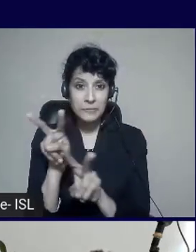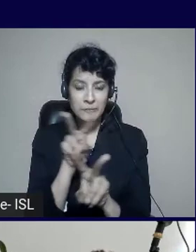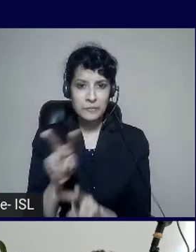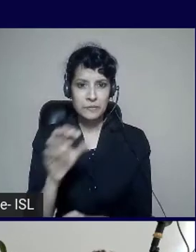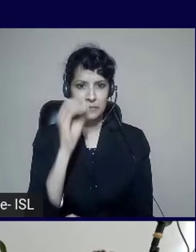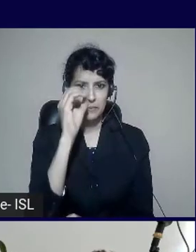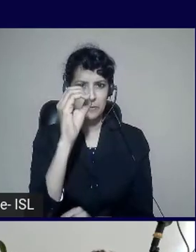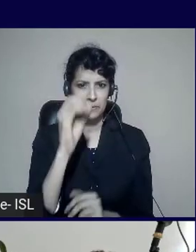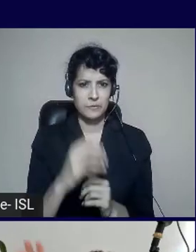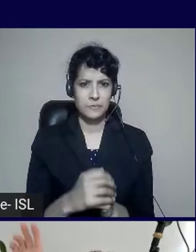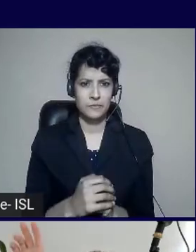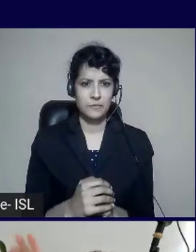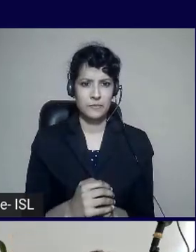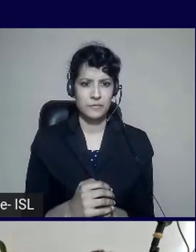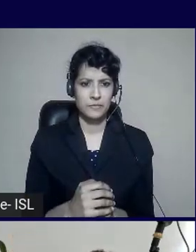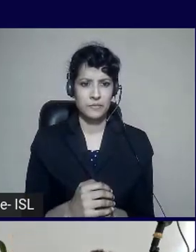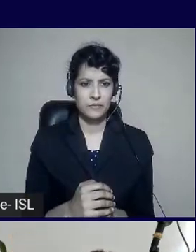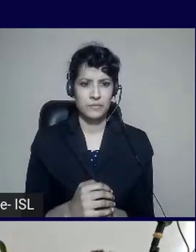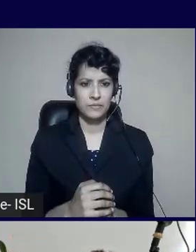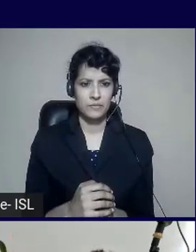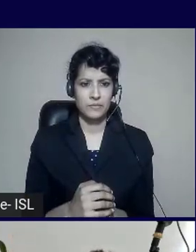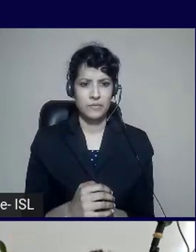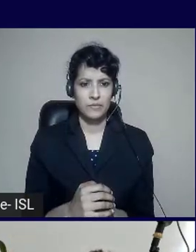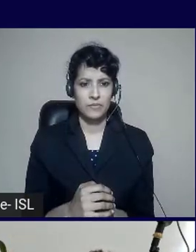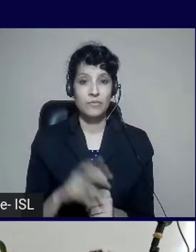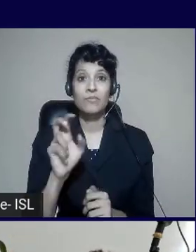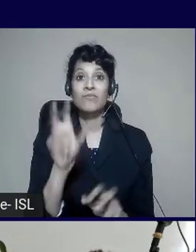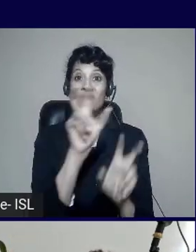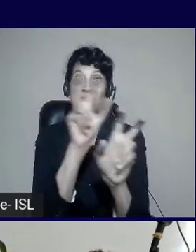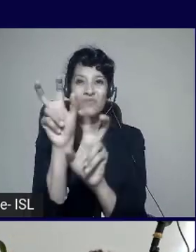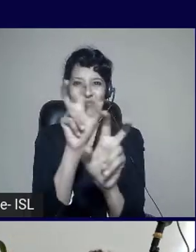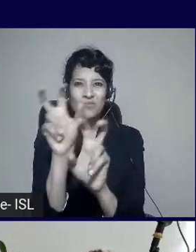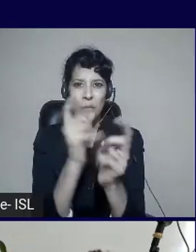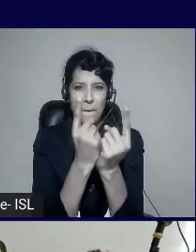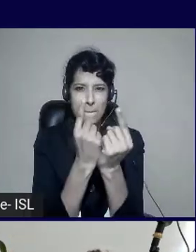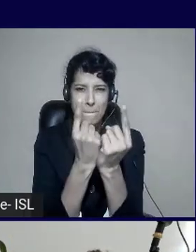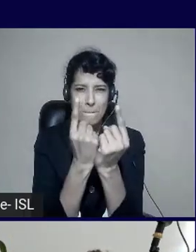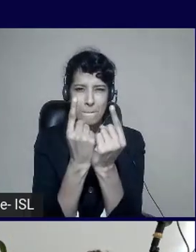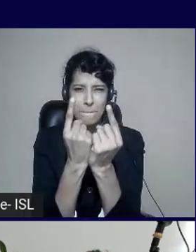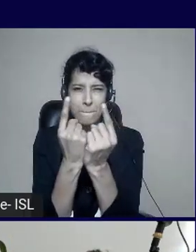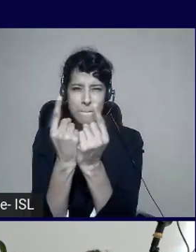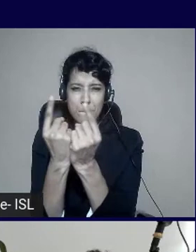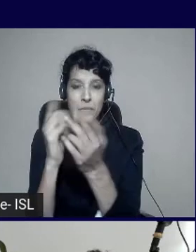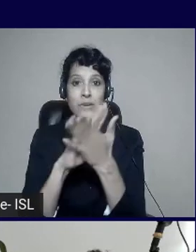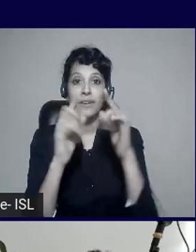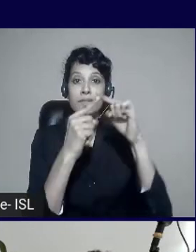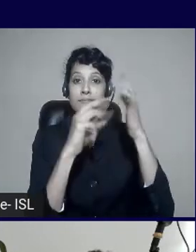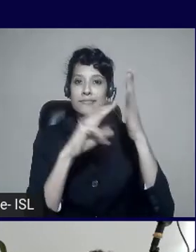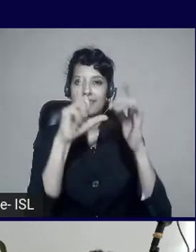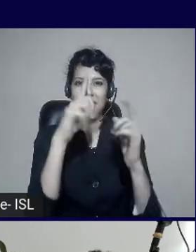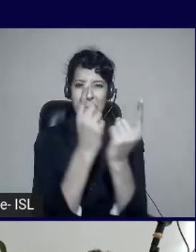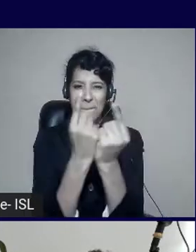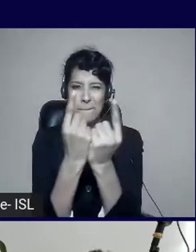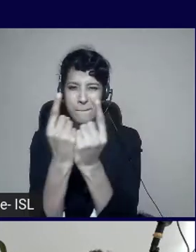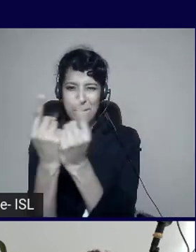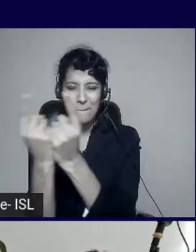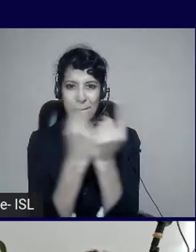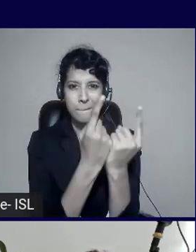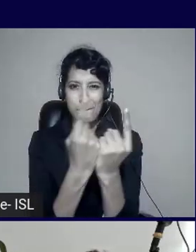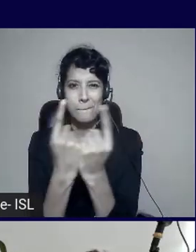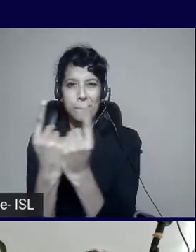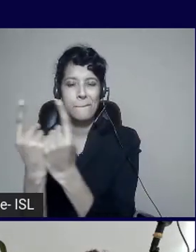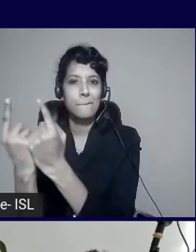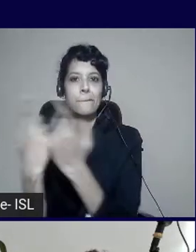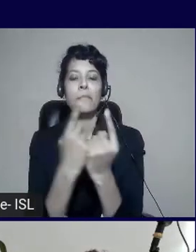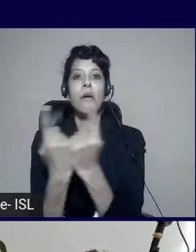Now the Immersive Reader object goes in and scans that text that I have on HTML and creates that immersive experience and that ability to change